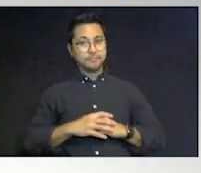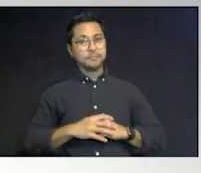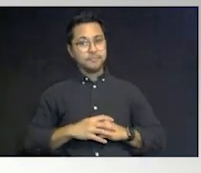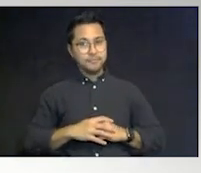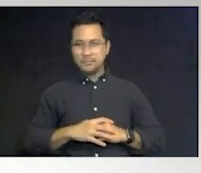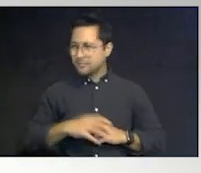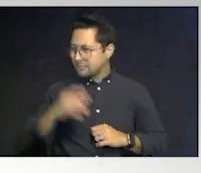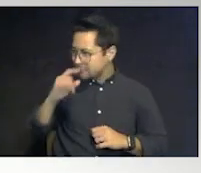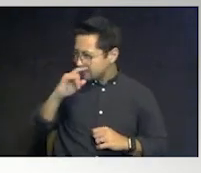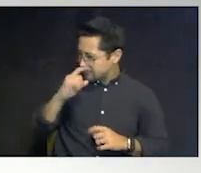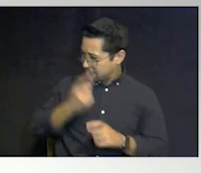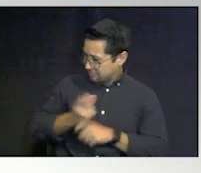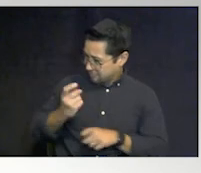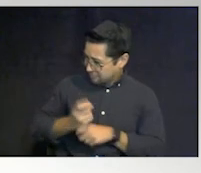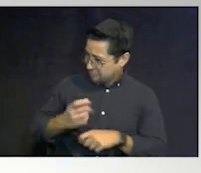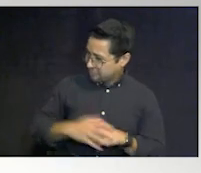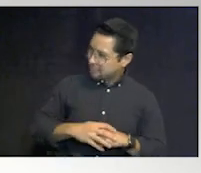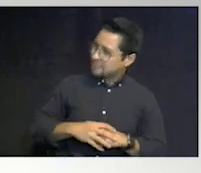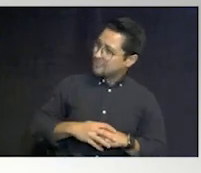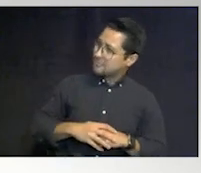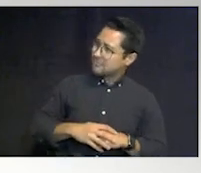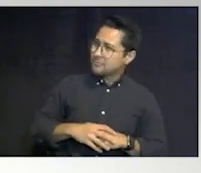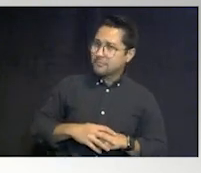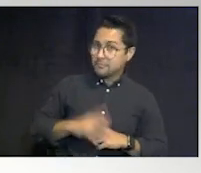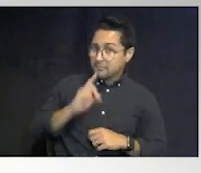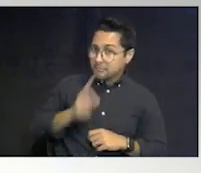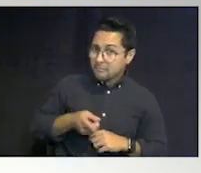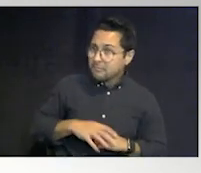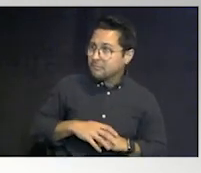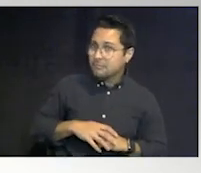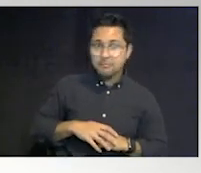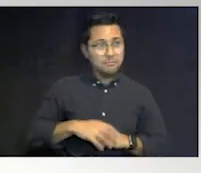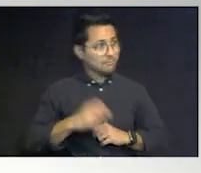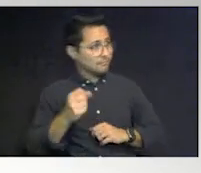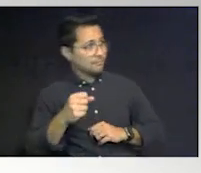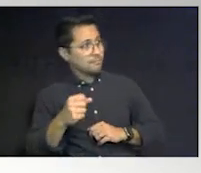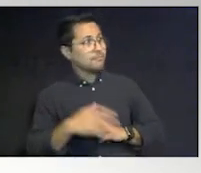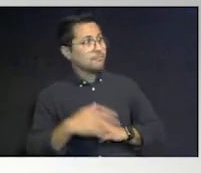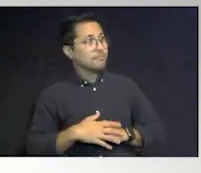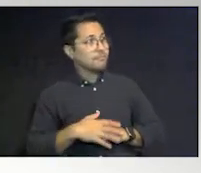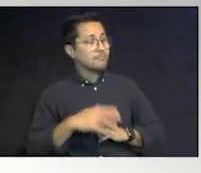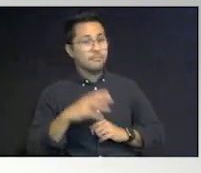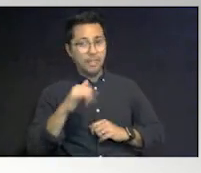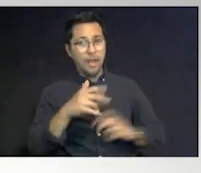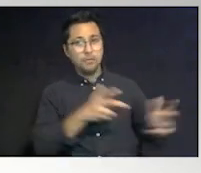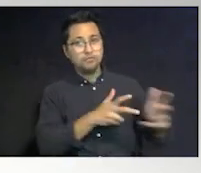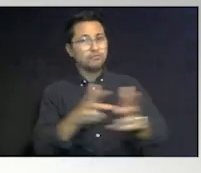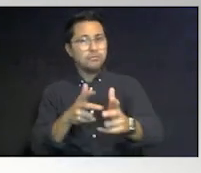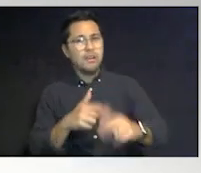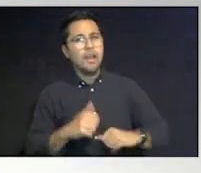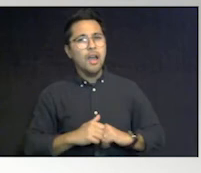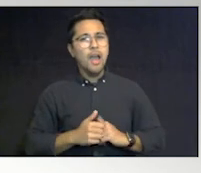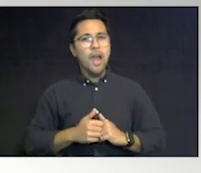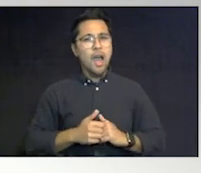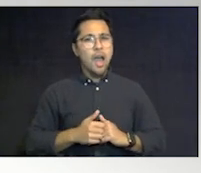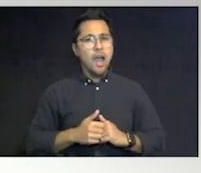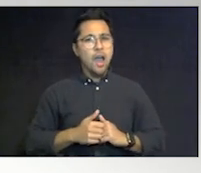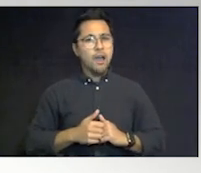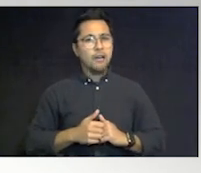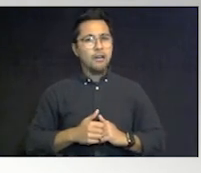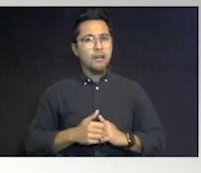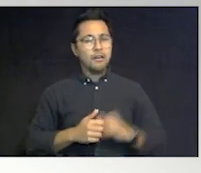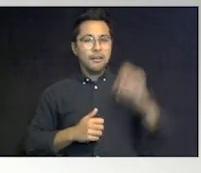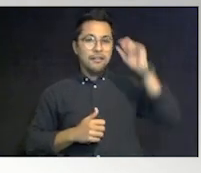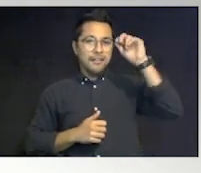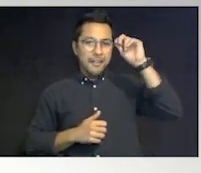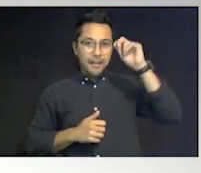Are you kidding me? Like, really? Yeah. Oh, no, that was a stop. And how fast I was going to get a ticket was how fast